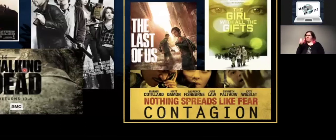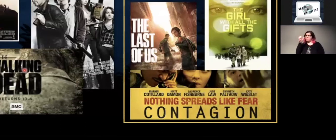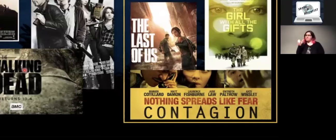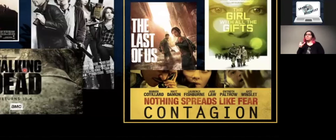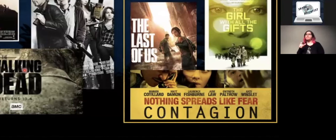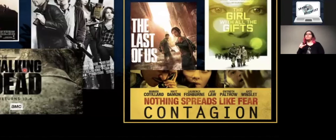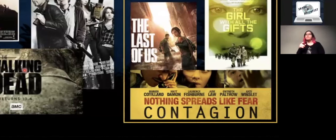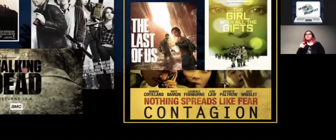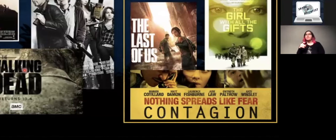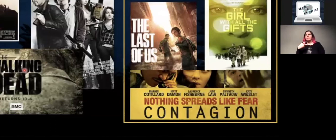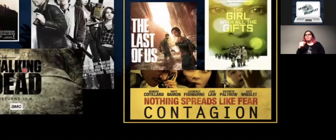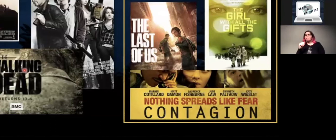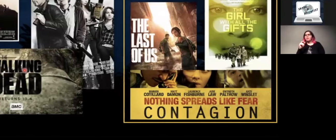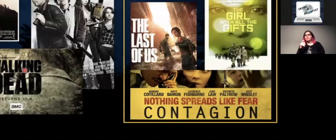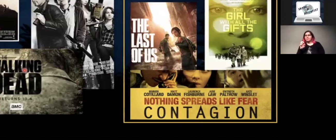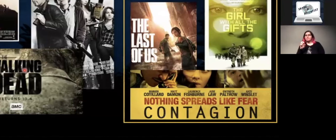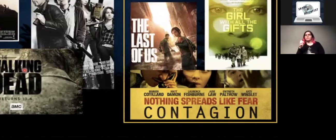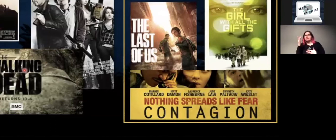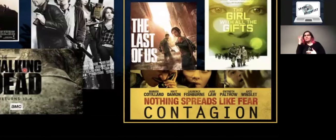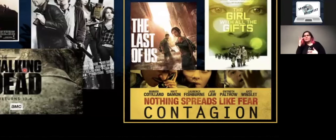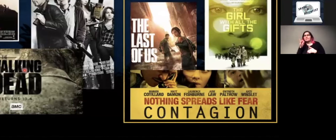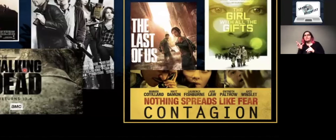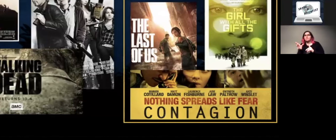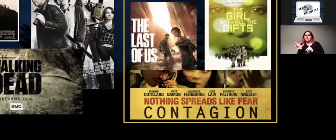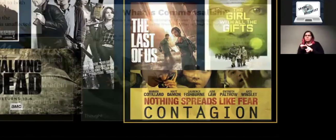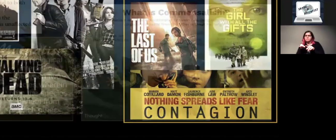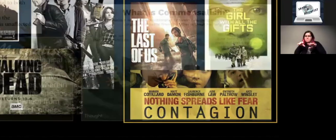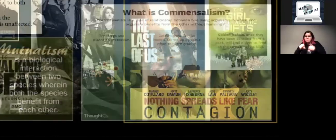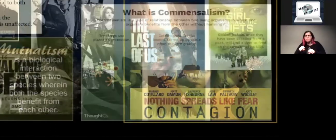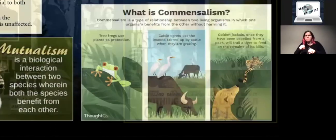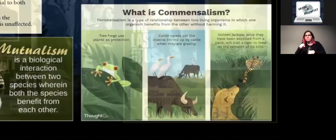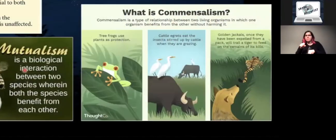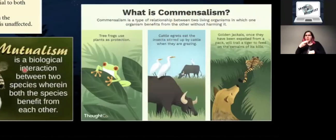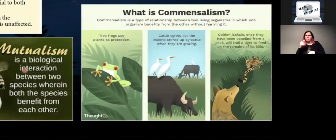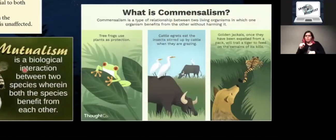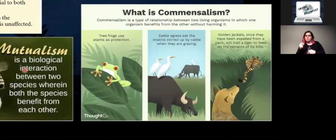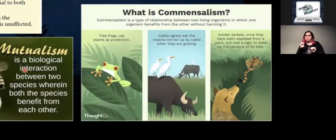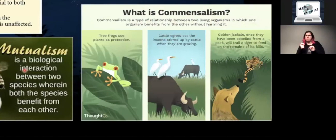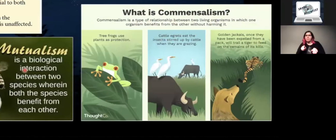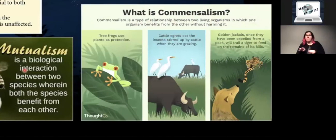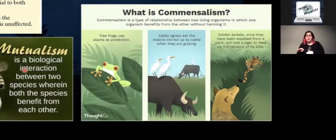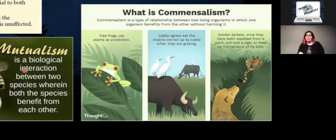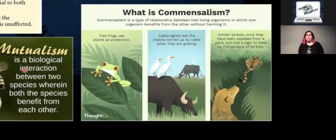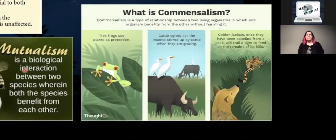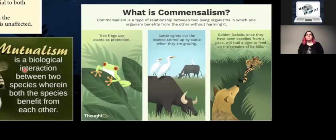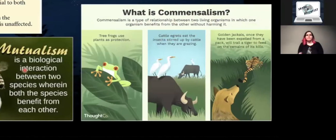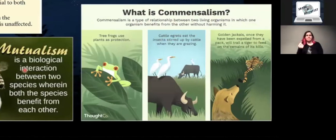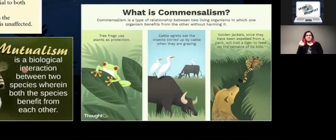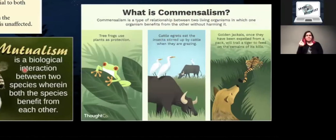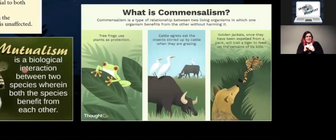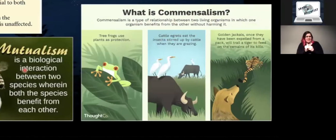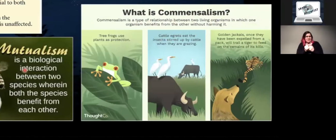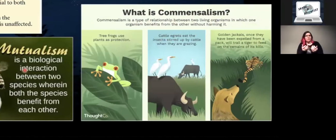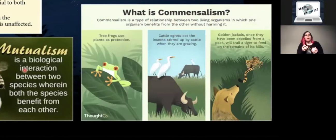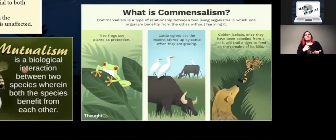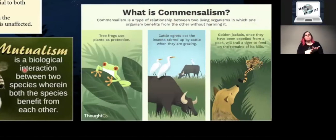pathogen or a parasite can manipulate the behavior of their hosts. Now to understand how these pathogens do this, we have to talk about